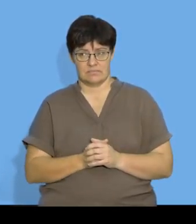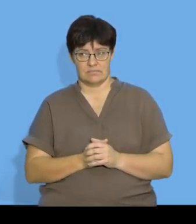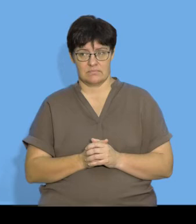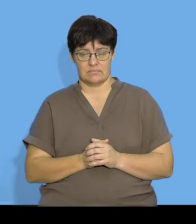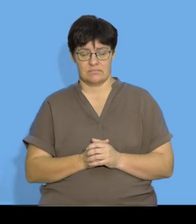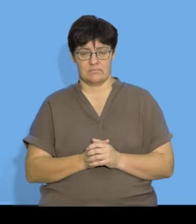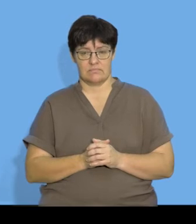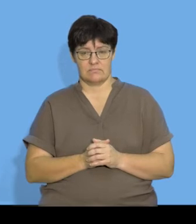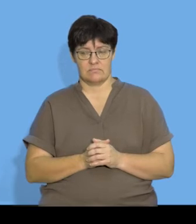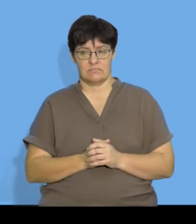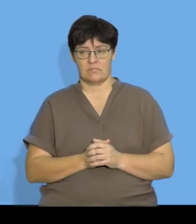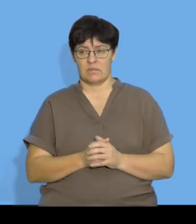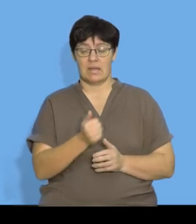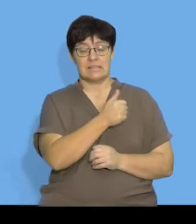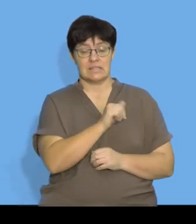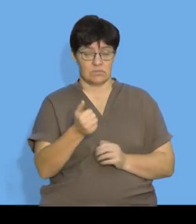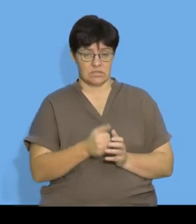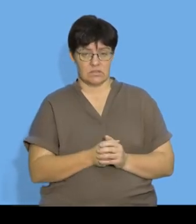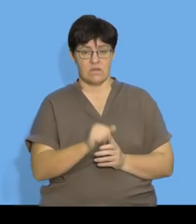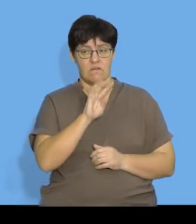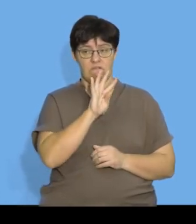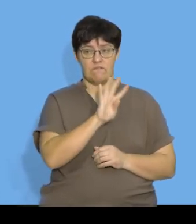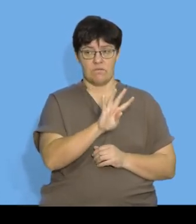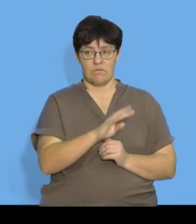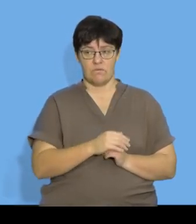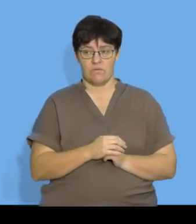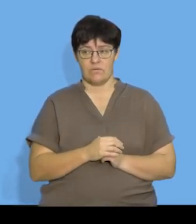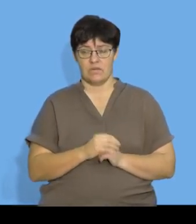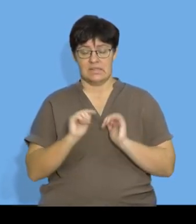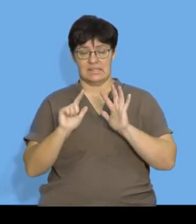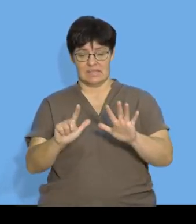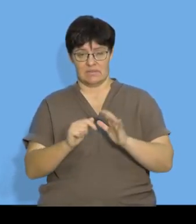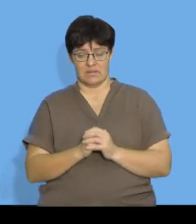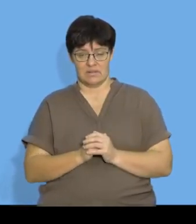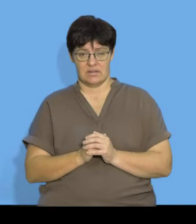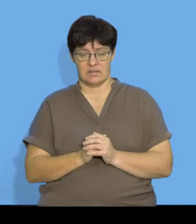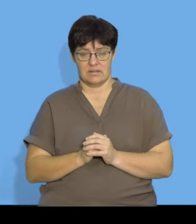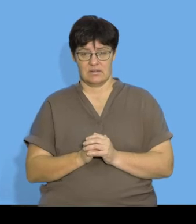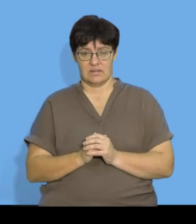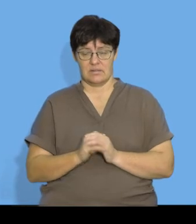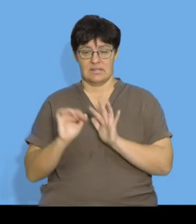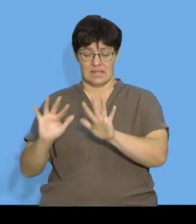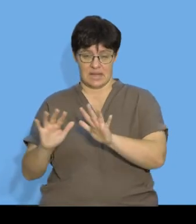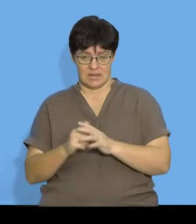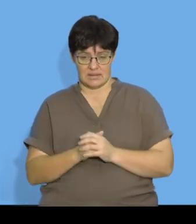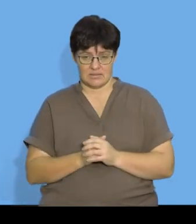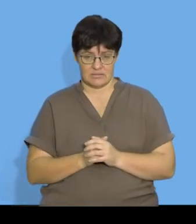so my sequence is 4 7 10